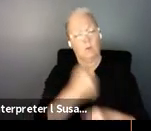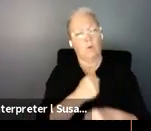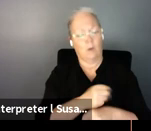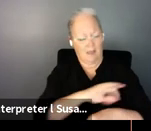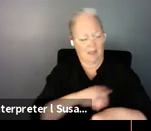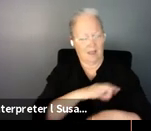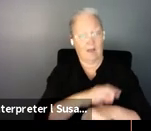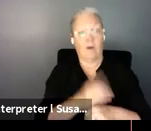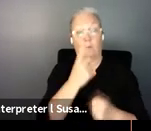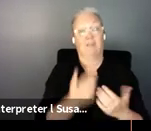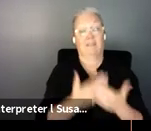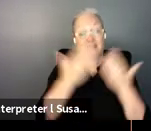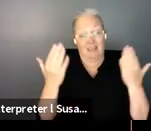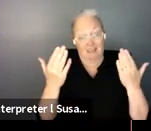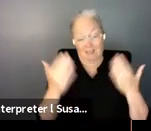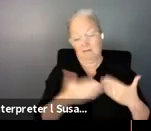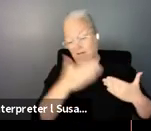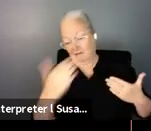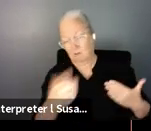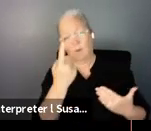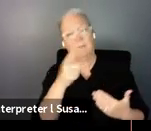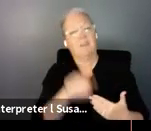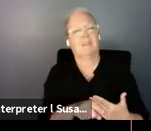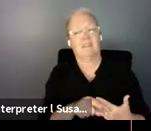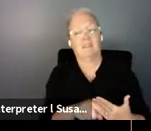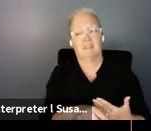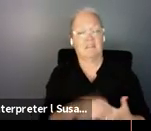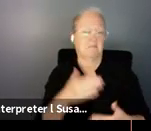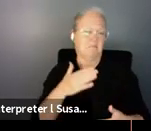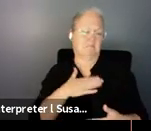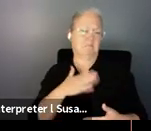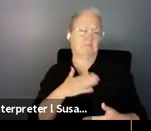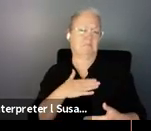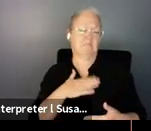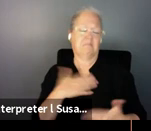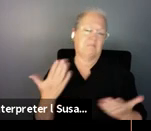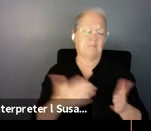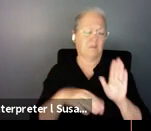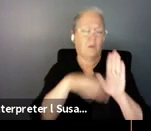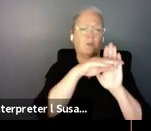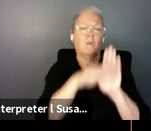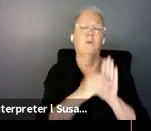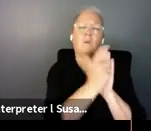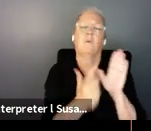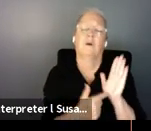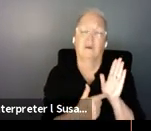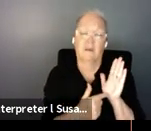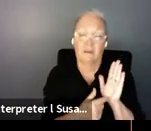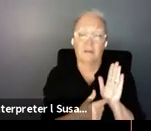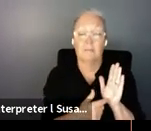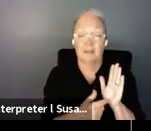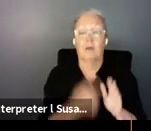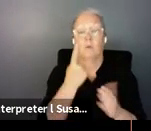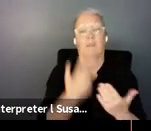period of one month according to uh our labor law so it's um it's uh it's eight hours per day